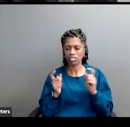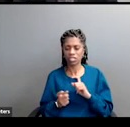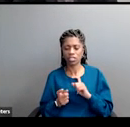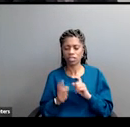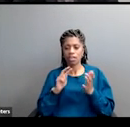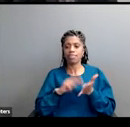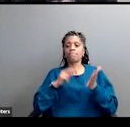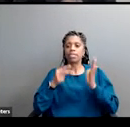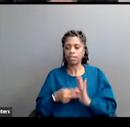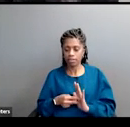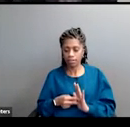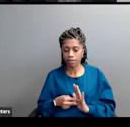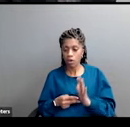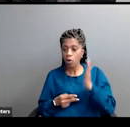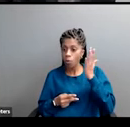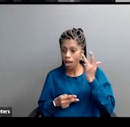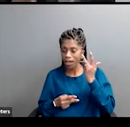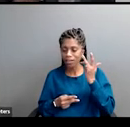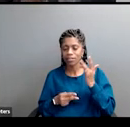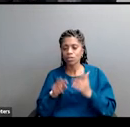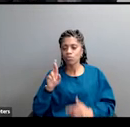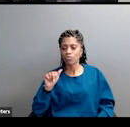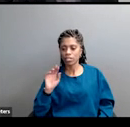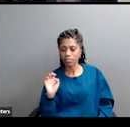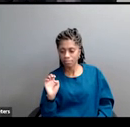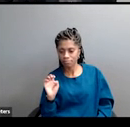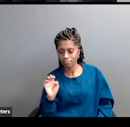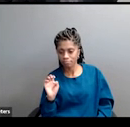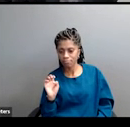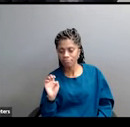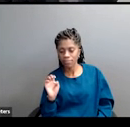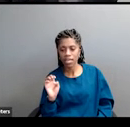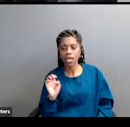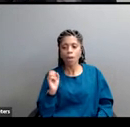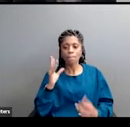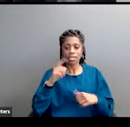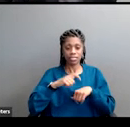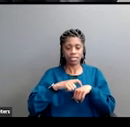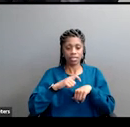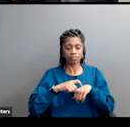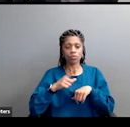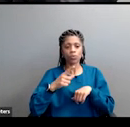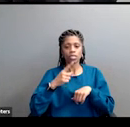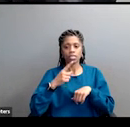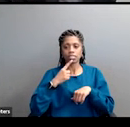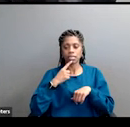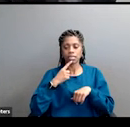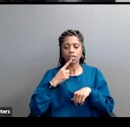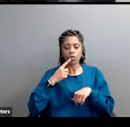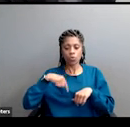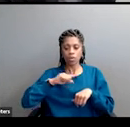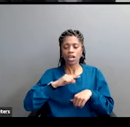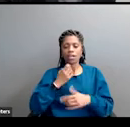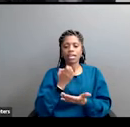they're changing meaning in connection to race. It's very often said that we are an economically conservative